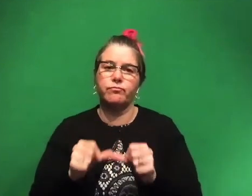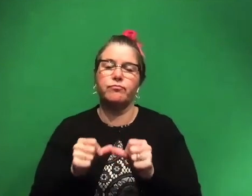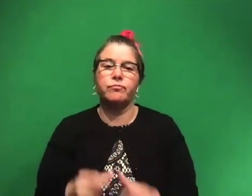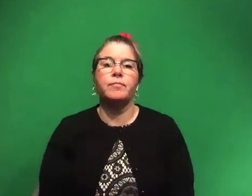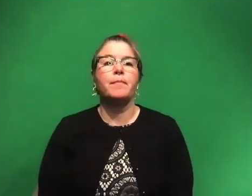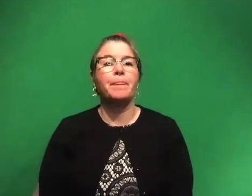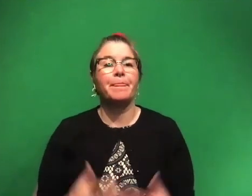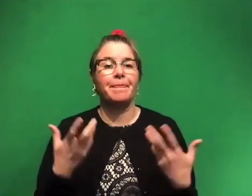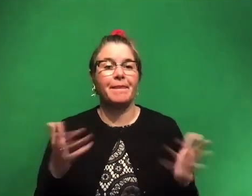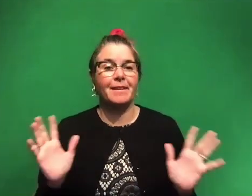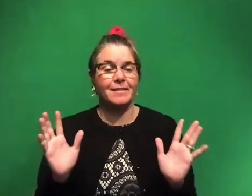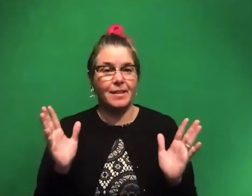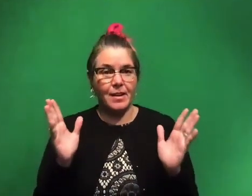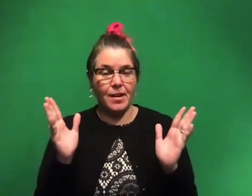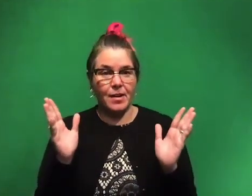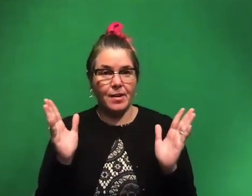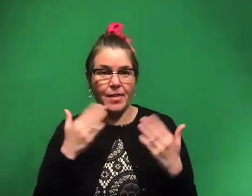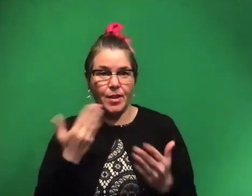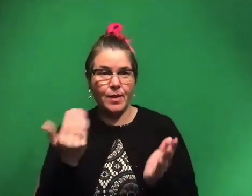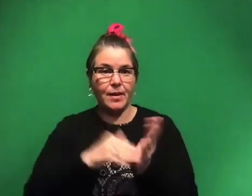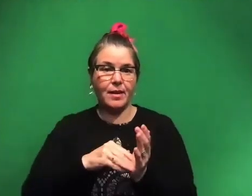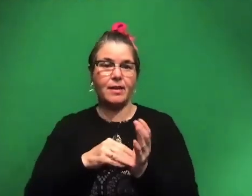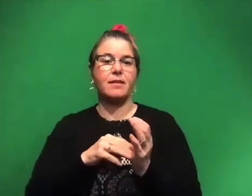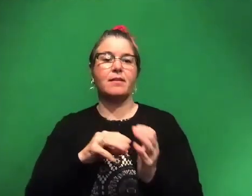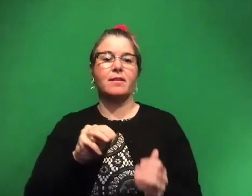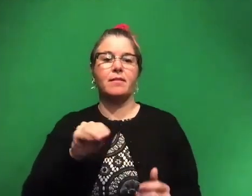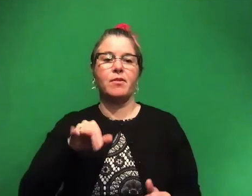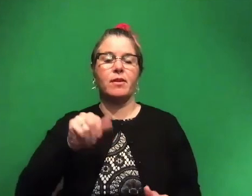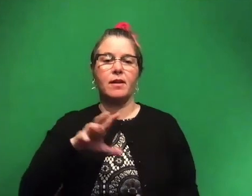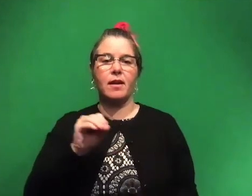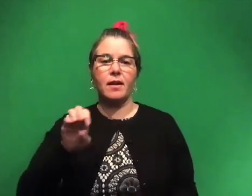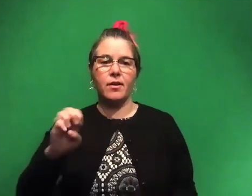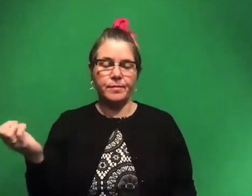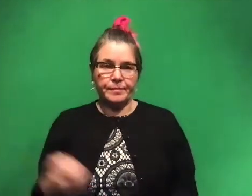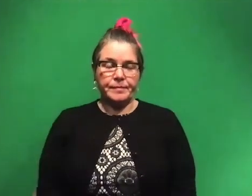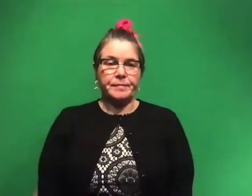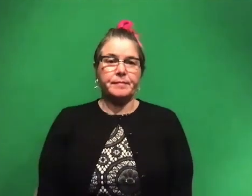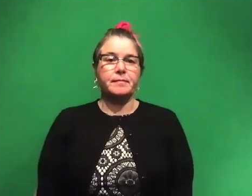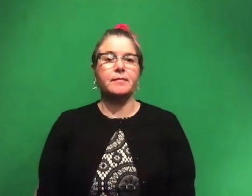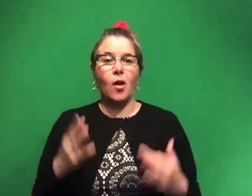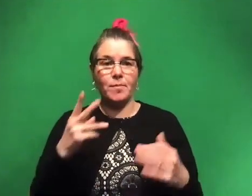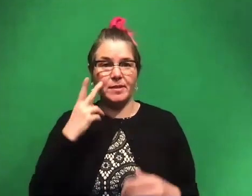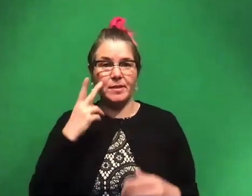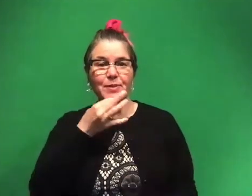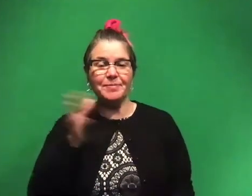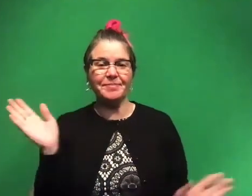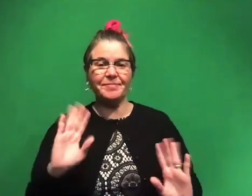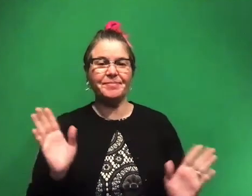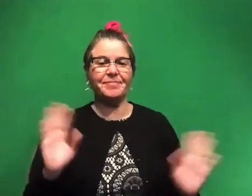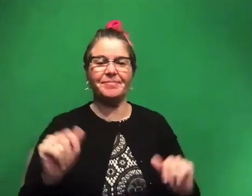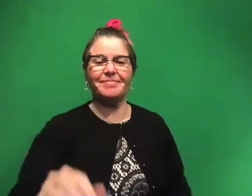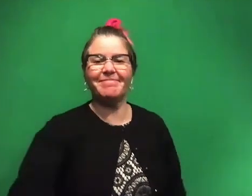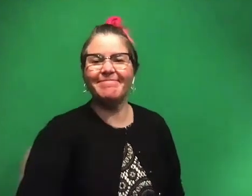that's it. I hope, uh, thank you again, uh, Miriam and Erin, and I hope to see y'all soon. Thank you.